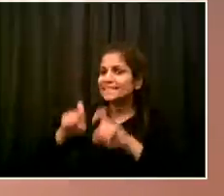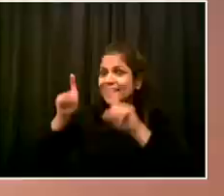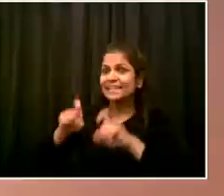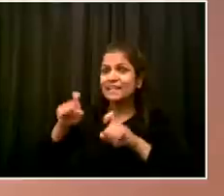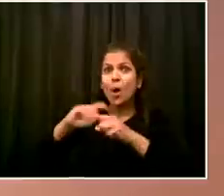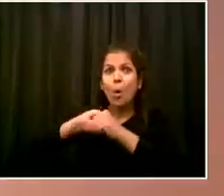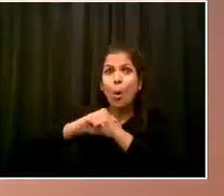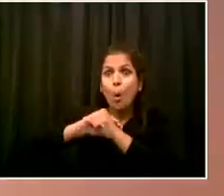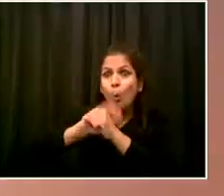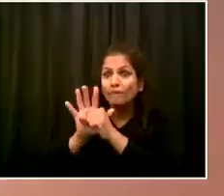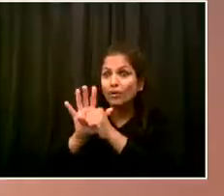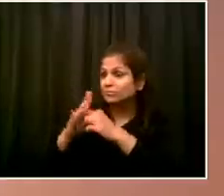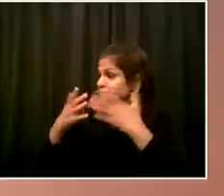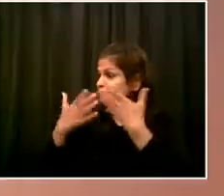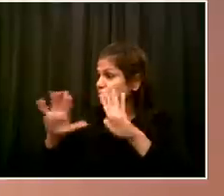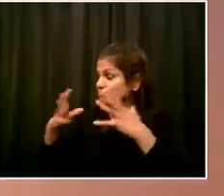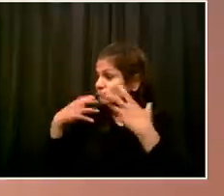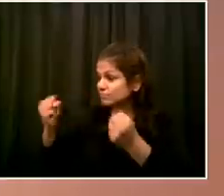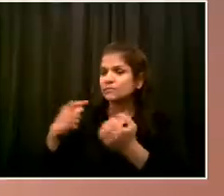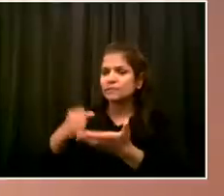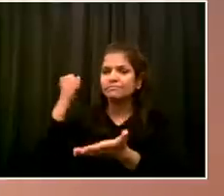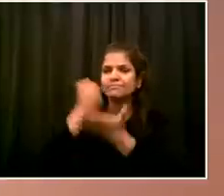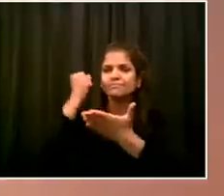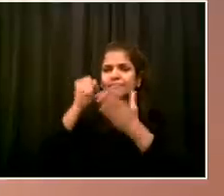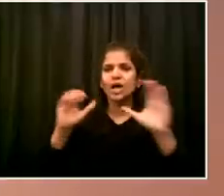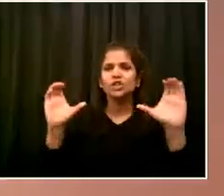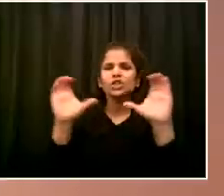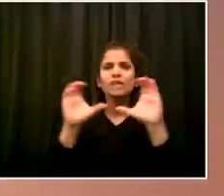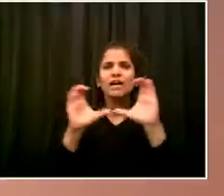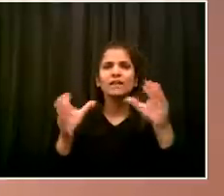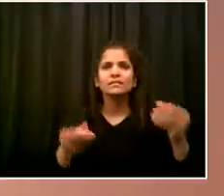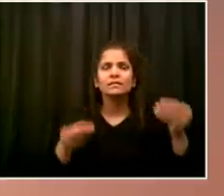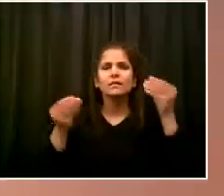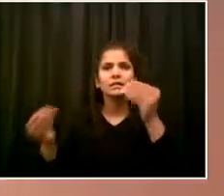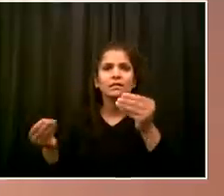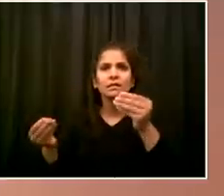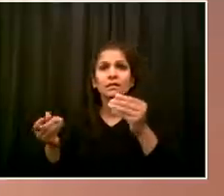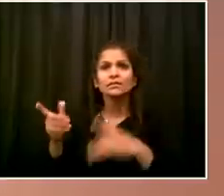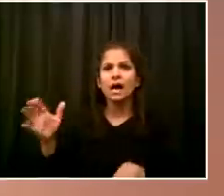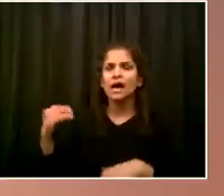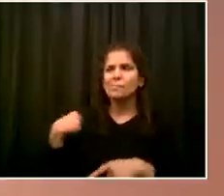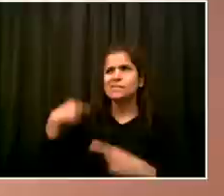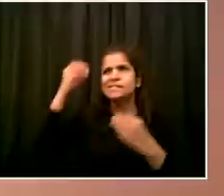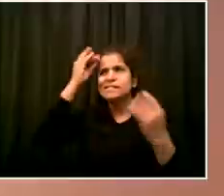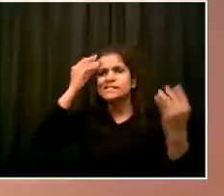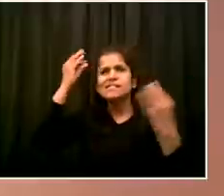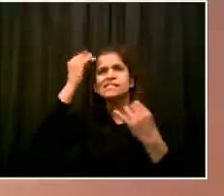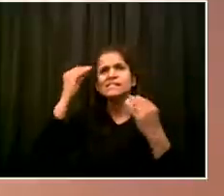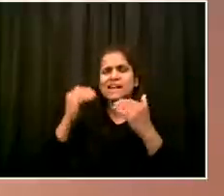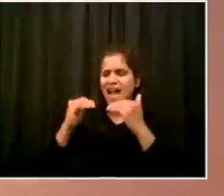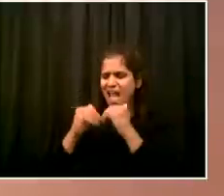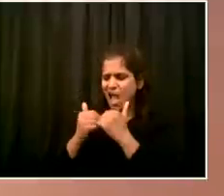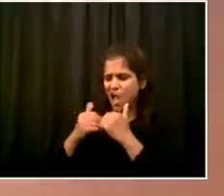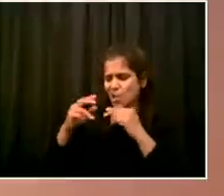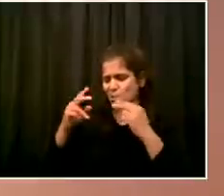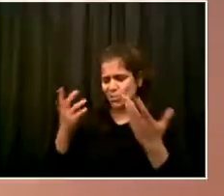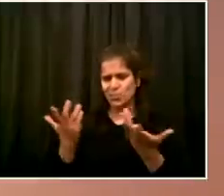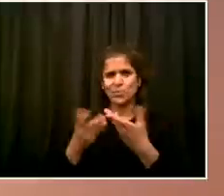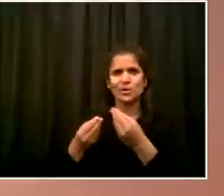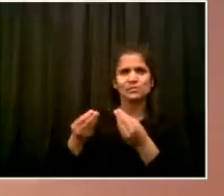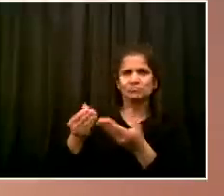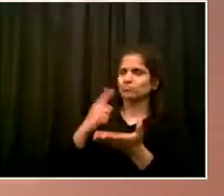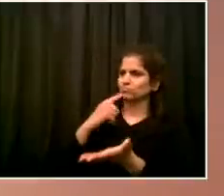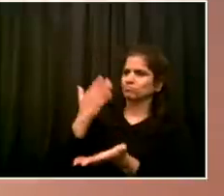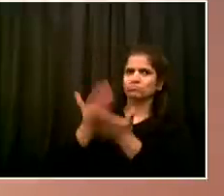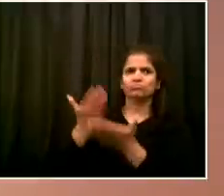industry, to try to look at ways that we can rapidly expand or continue to expand our capacity to test